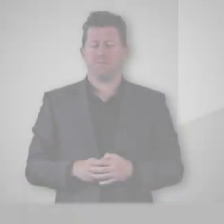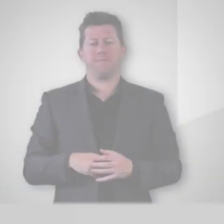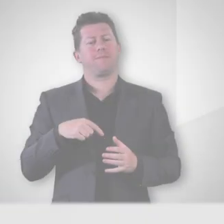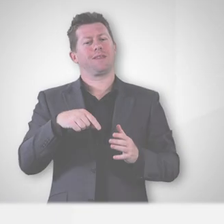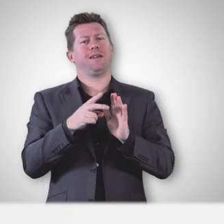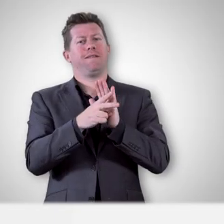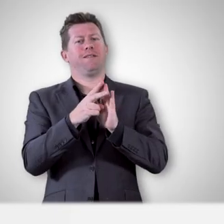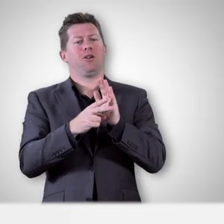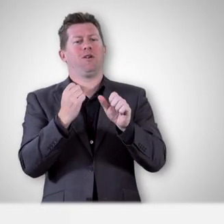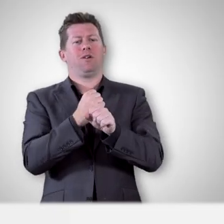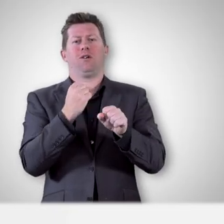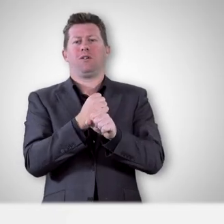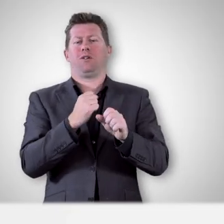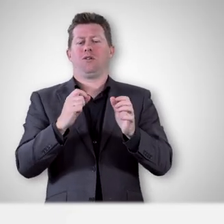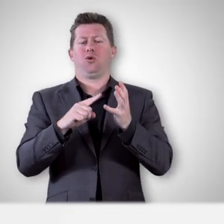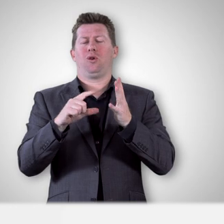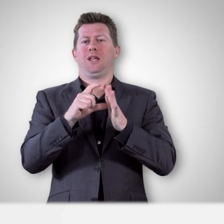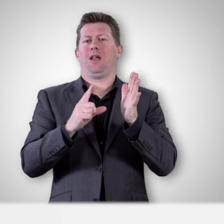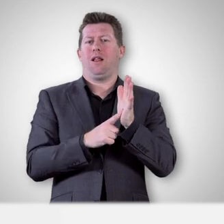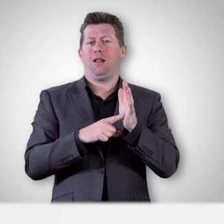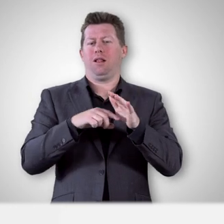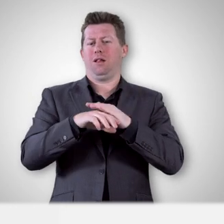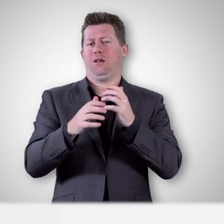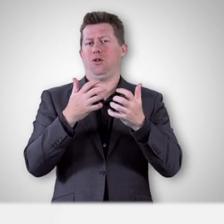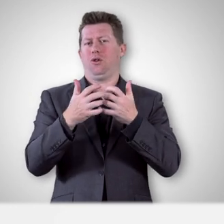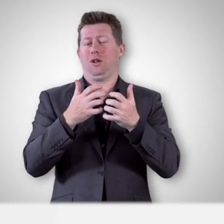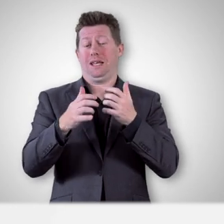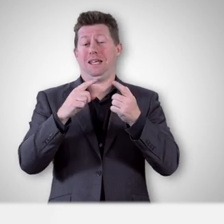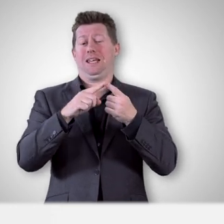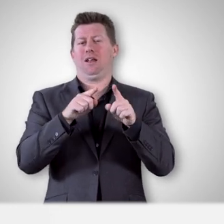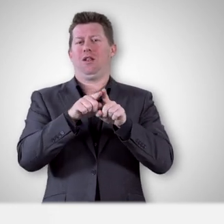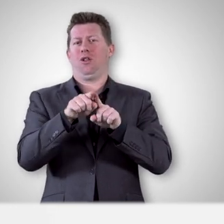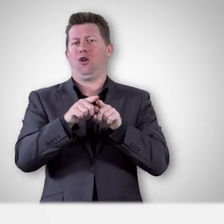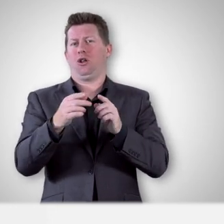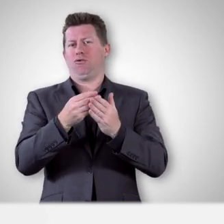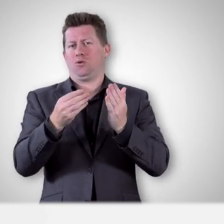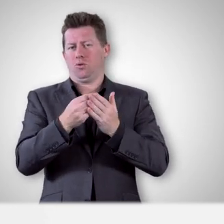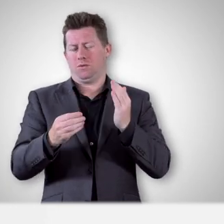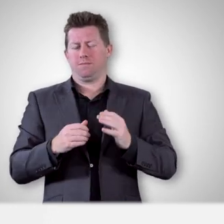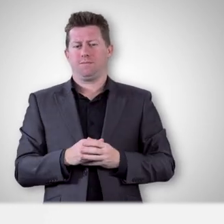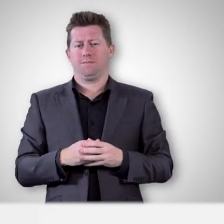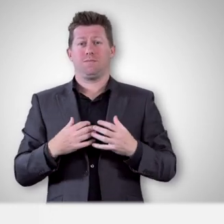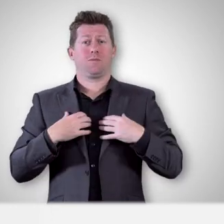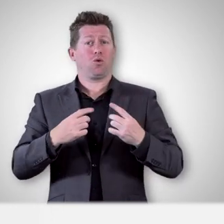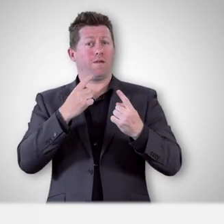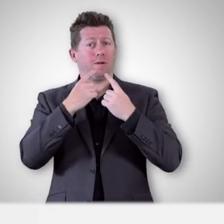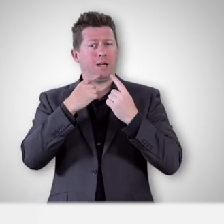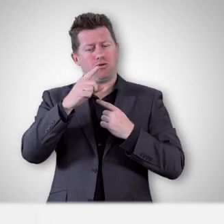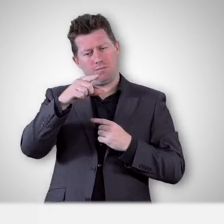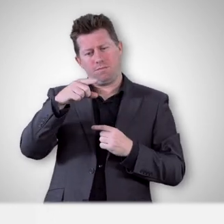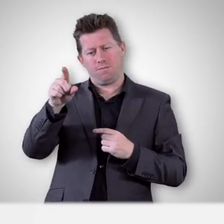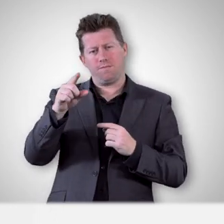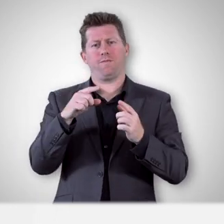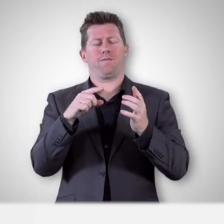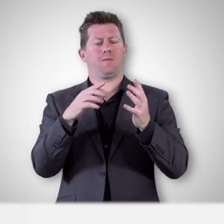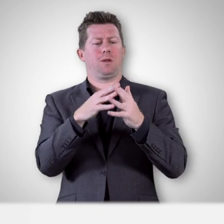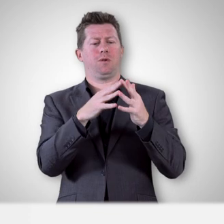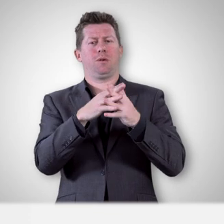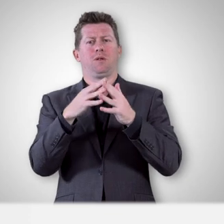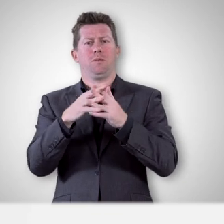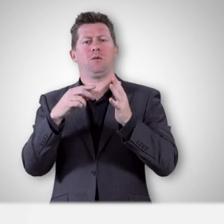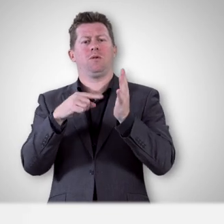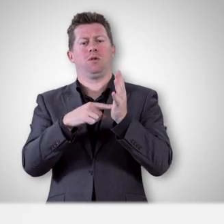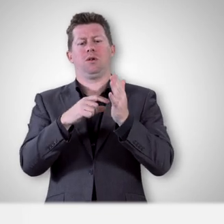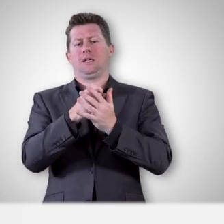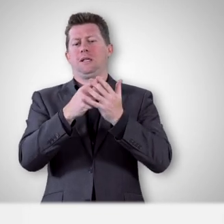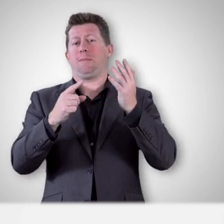This video was produced for the Universal Design for Learning and Tertiary Education e-learning resource. For more information